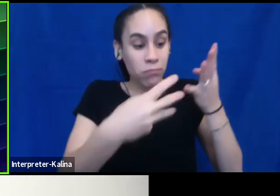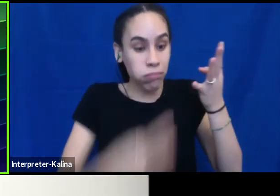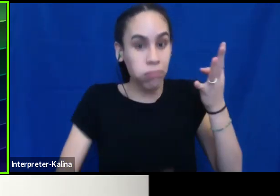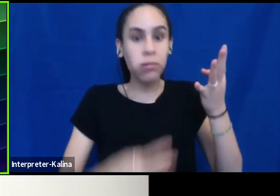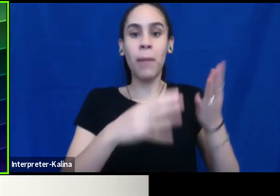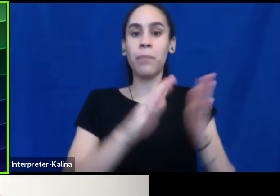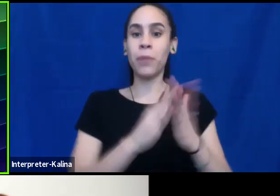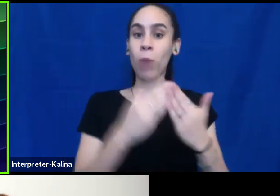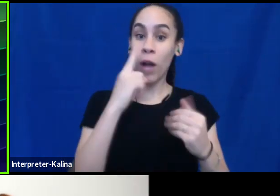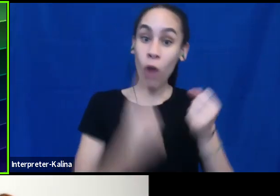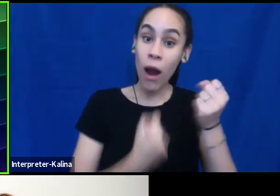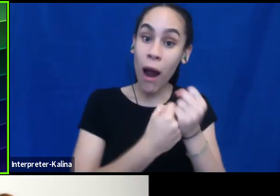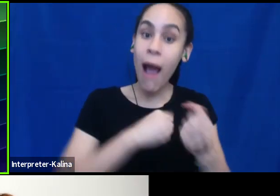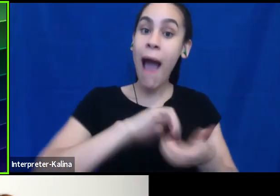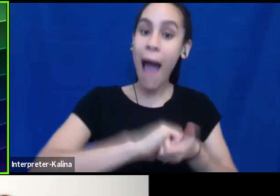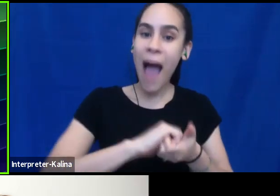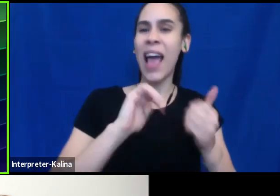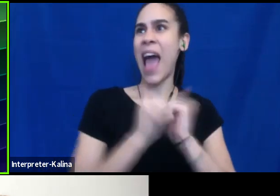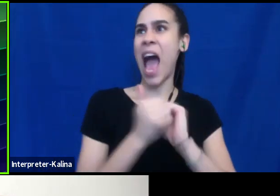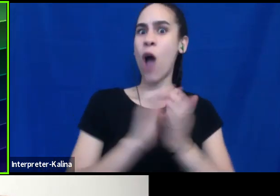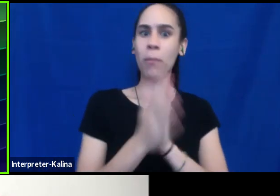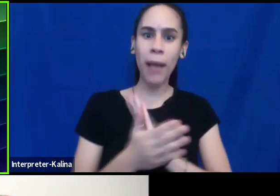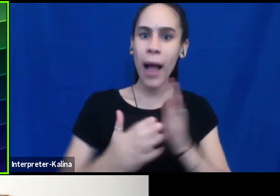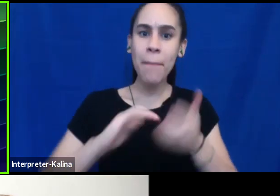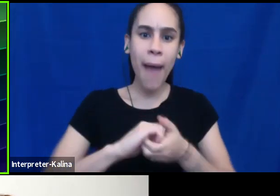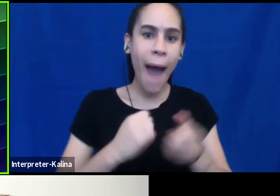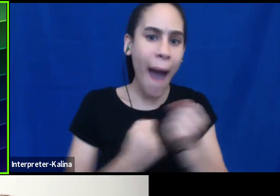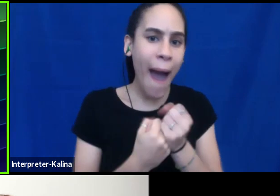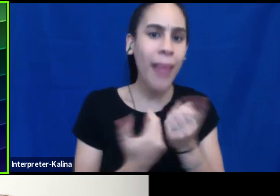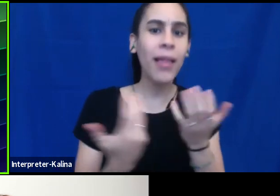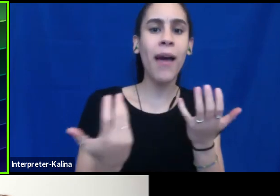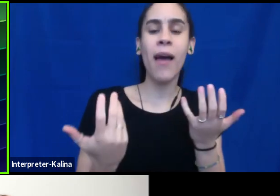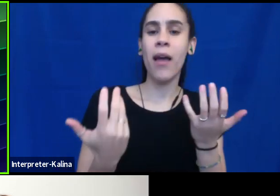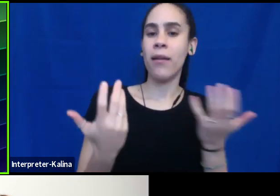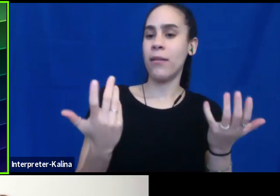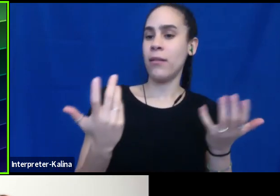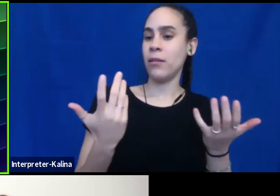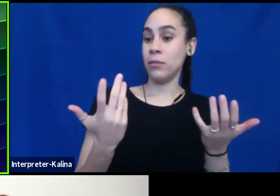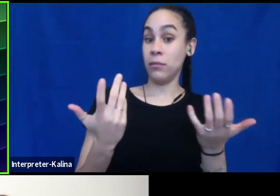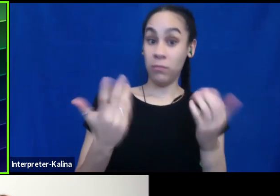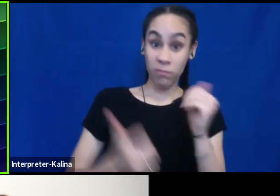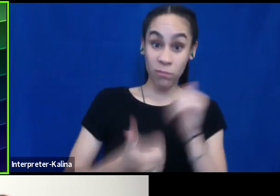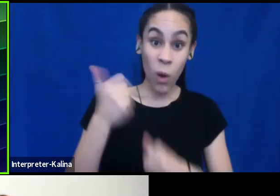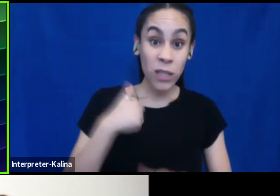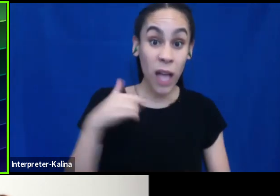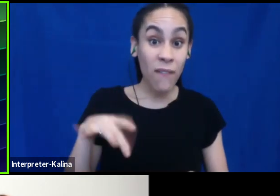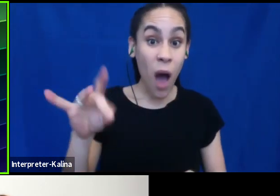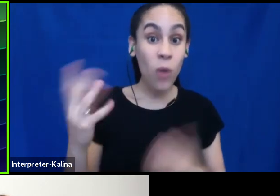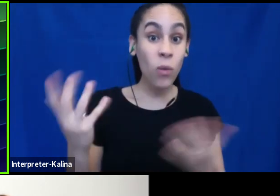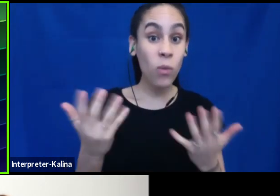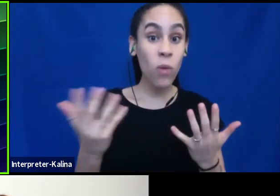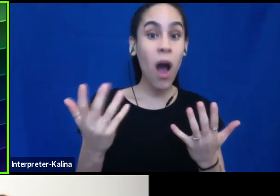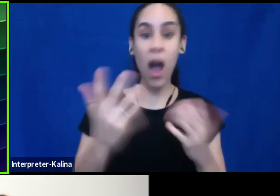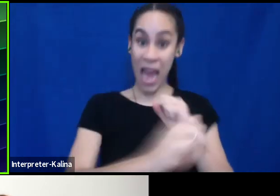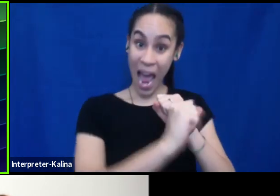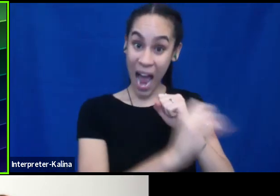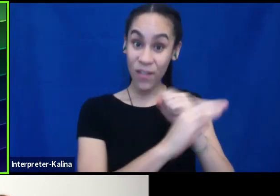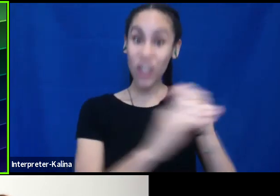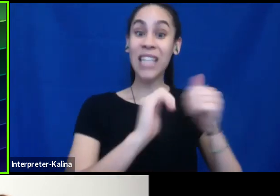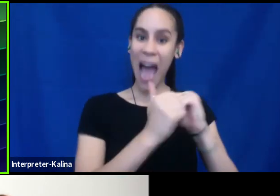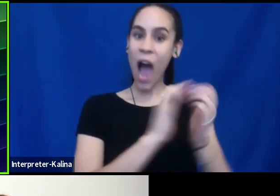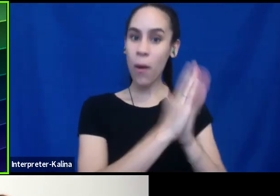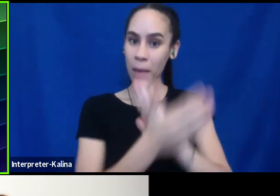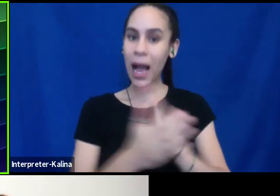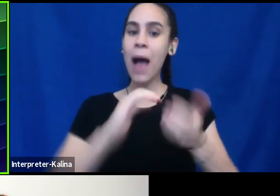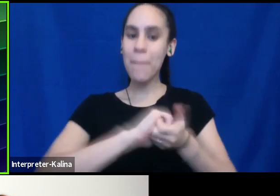allies, how to be an ally. Um, and basically what I found was most of them, even if they advertised as how to be an ally, they